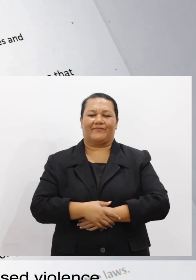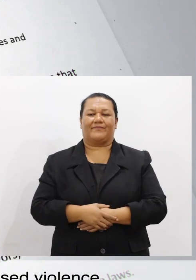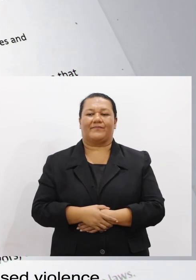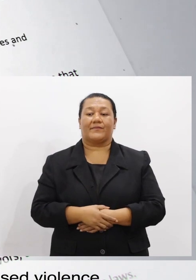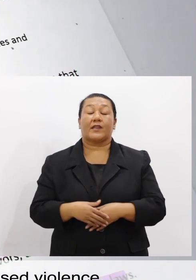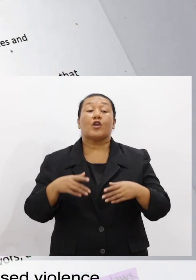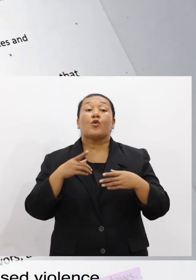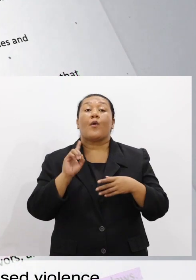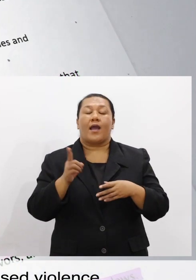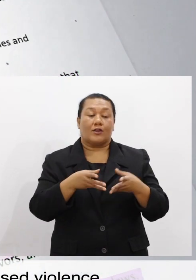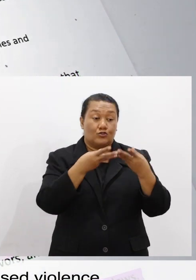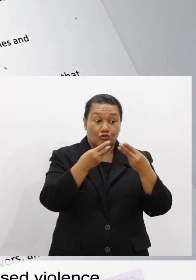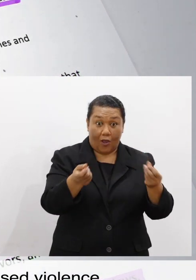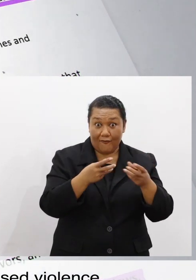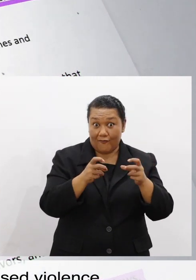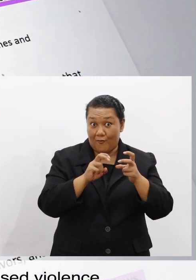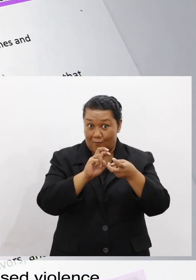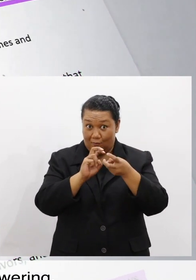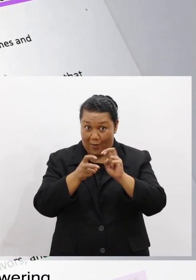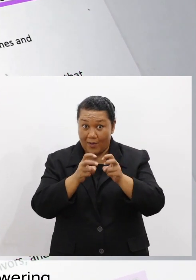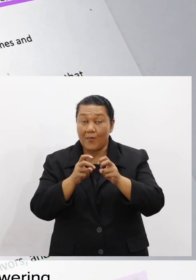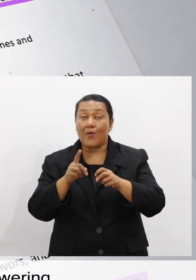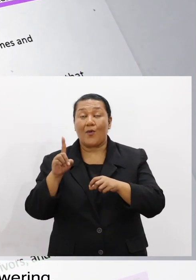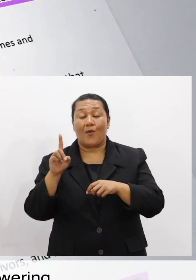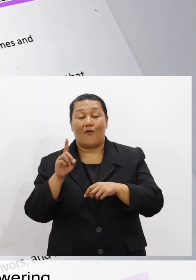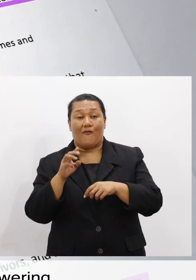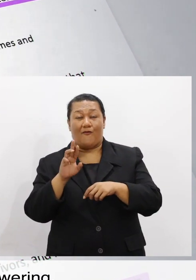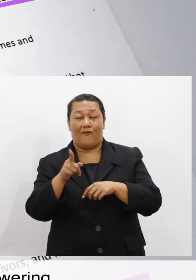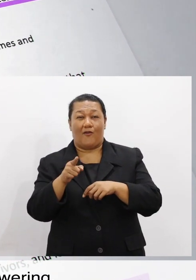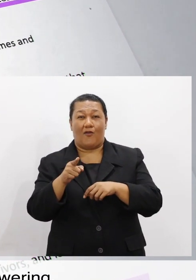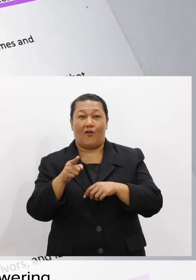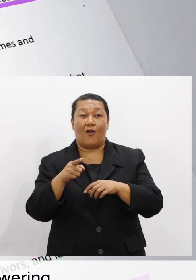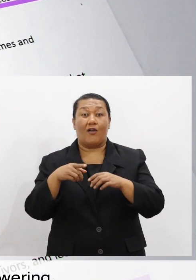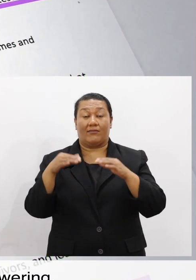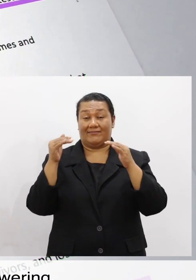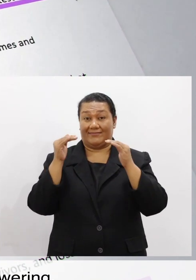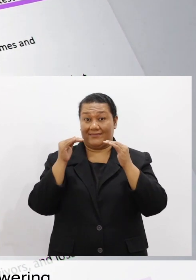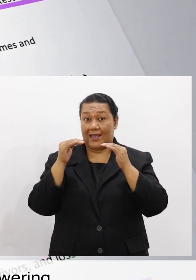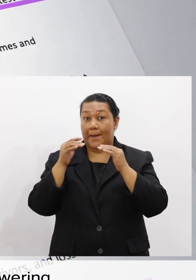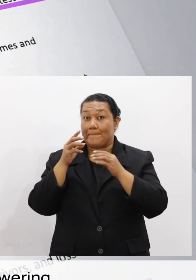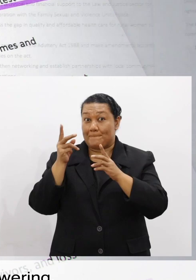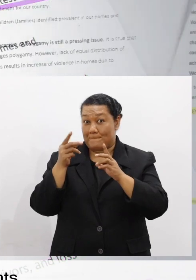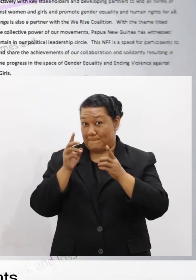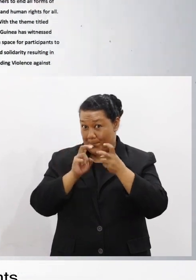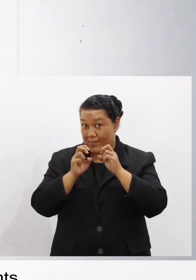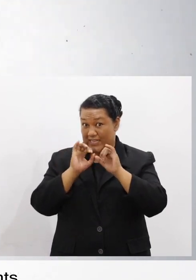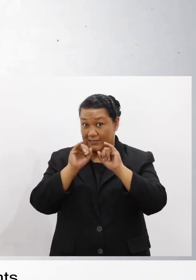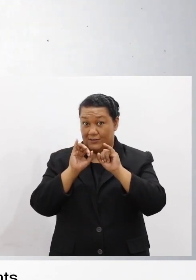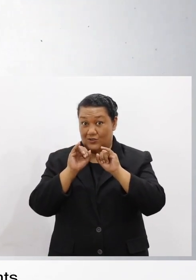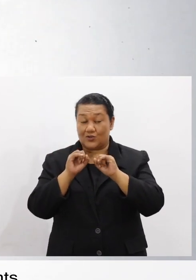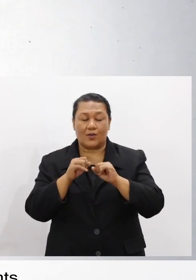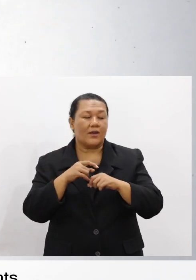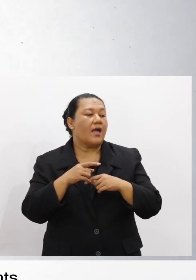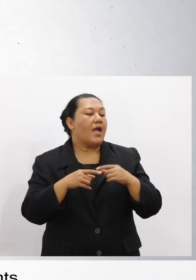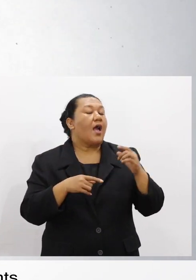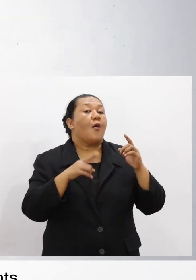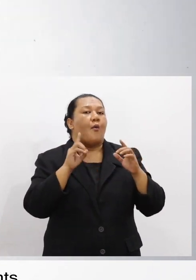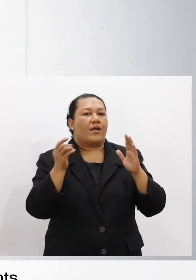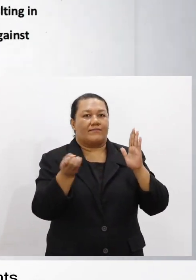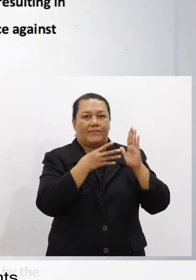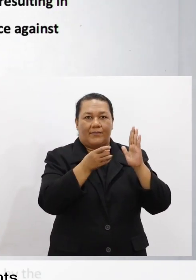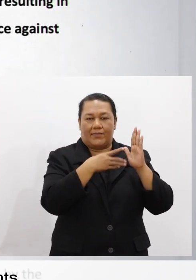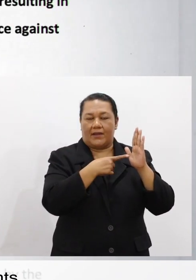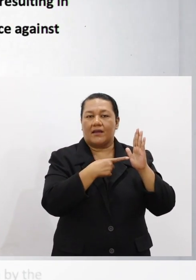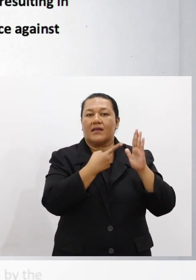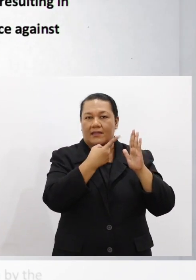efforts to address gender-based violence, the outcome statement from the forum remains empowering as it recognizes the collective power